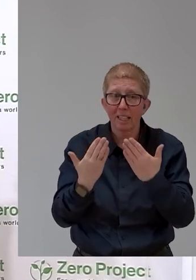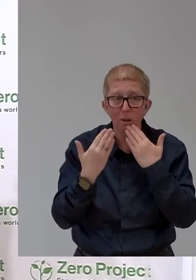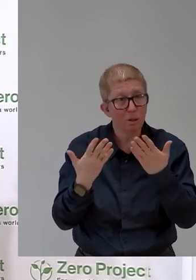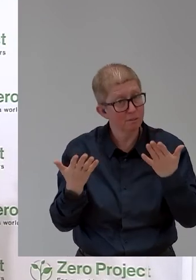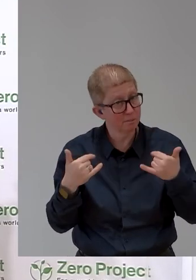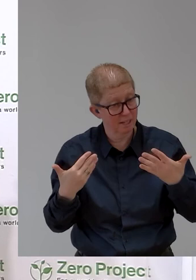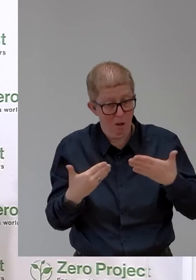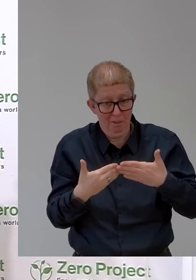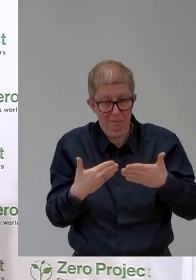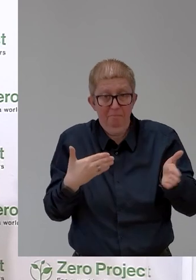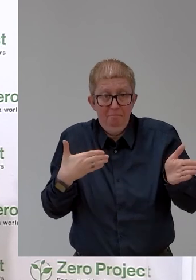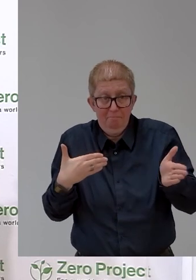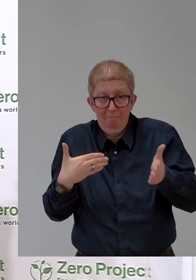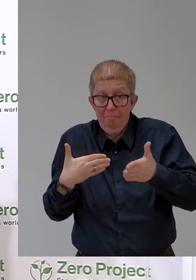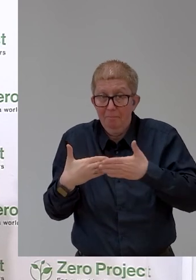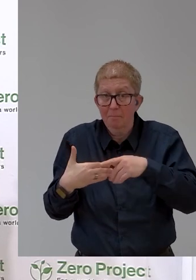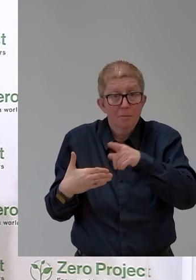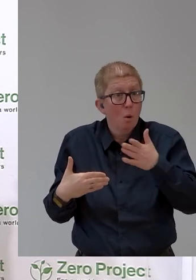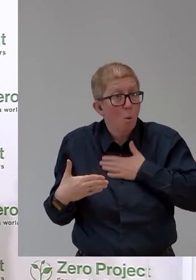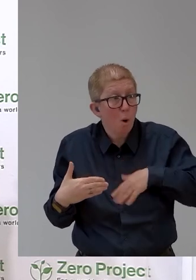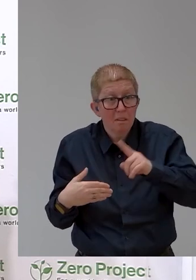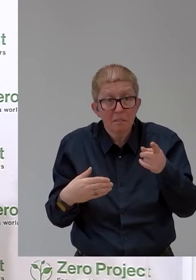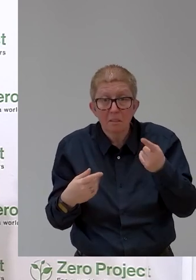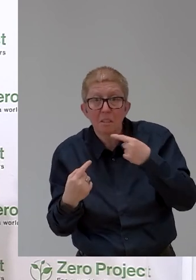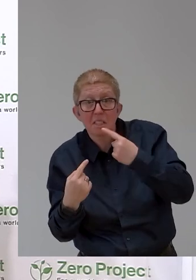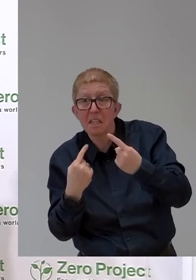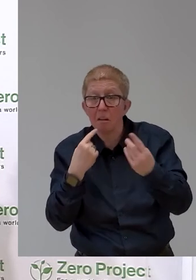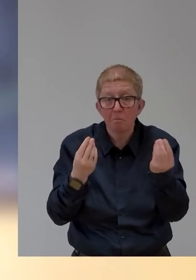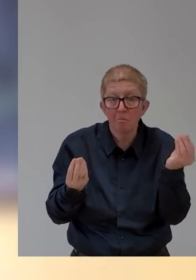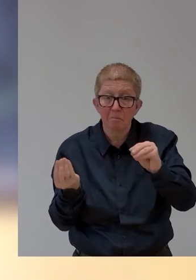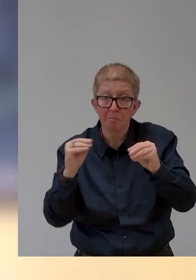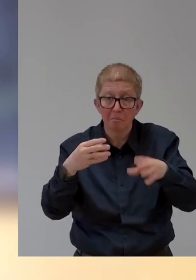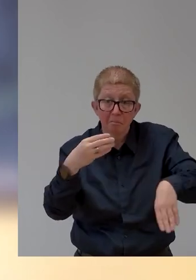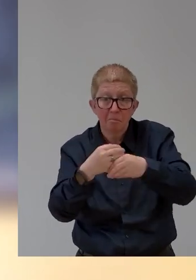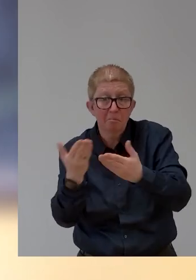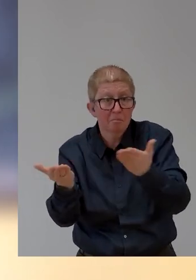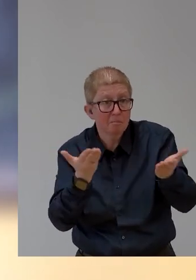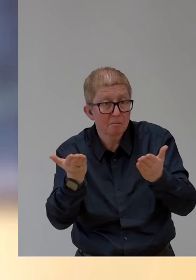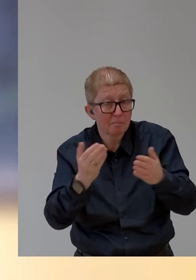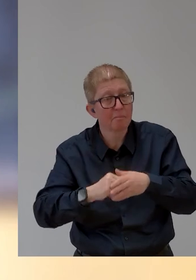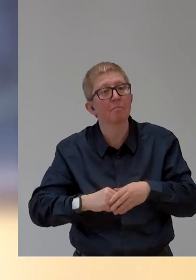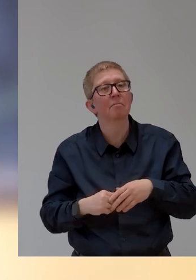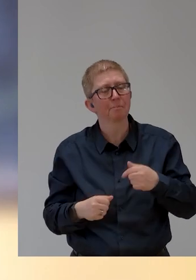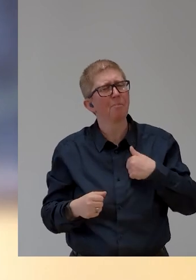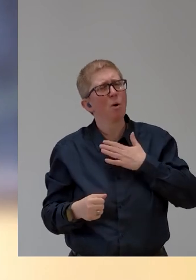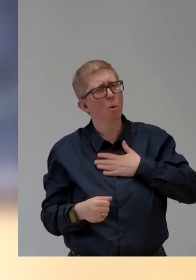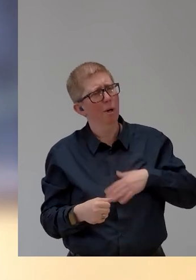you want to share with us as almost the closing words? Yeah. So Michael, I'd like to say that,